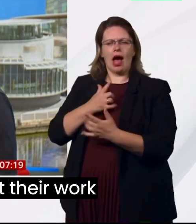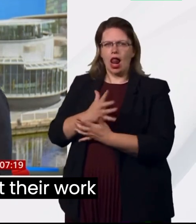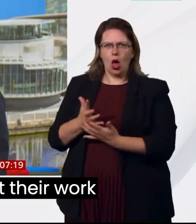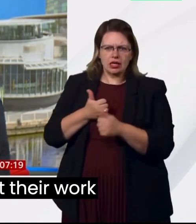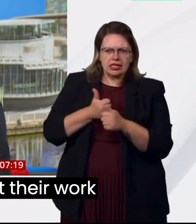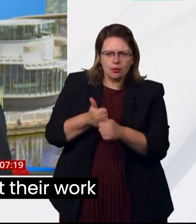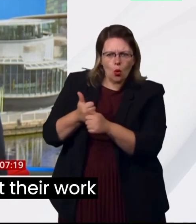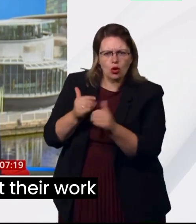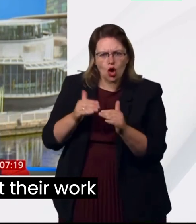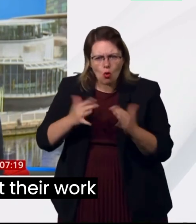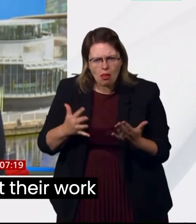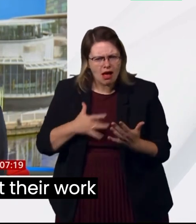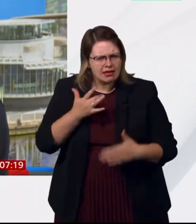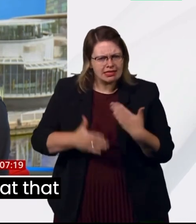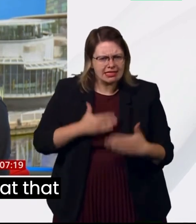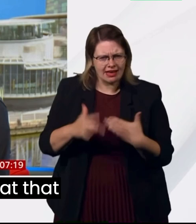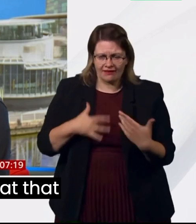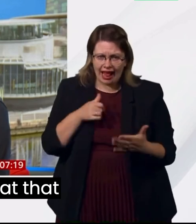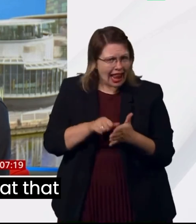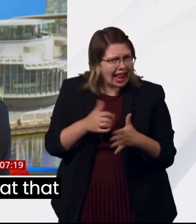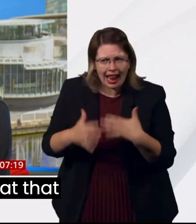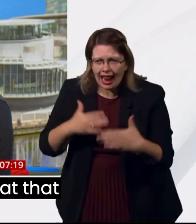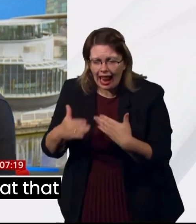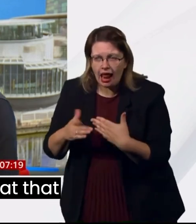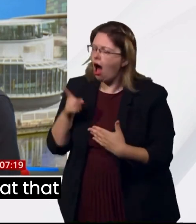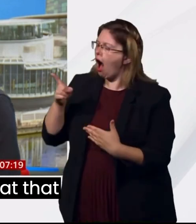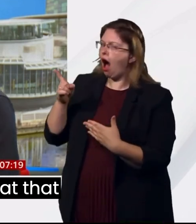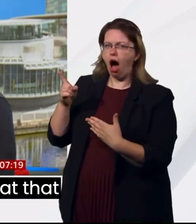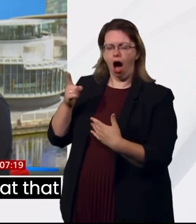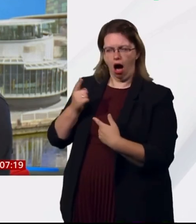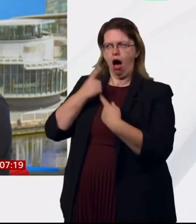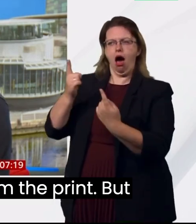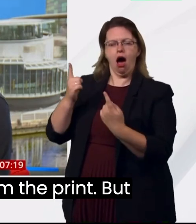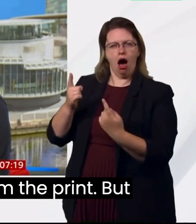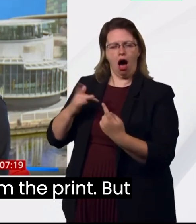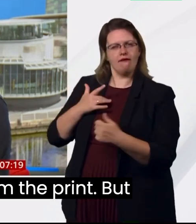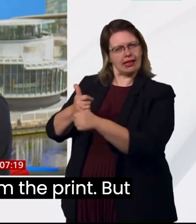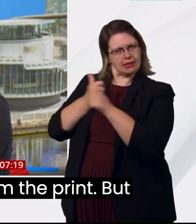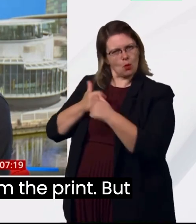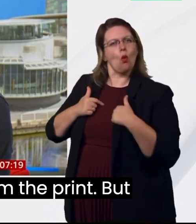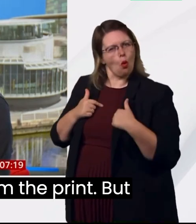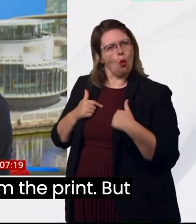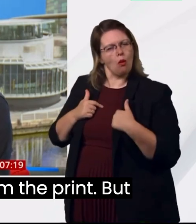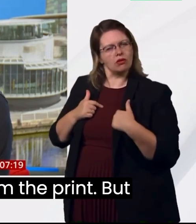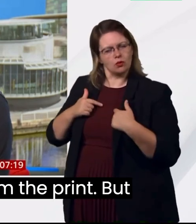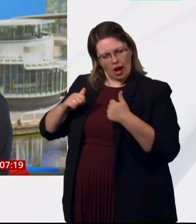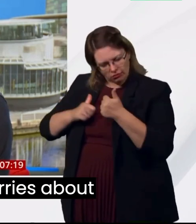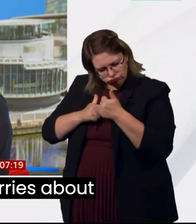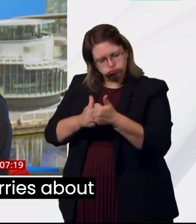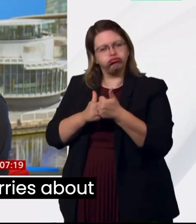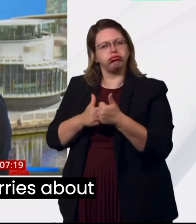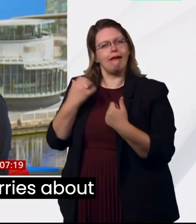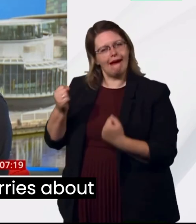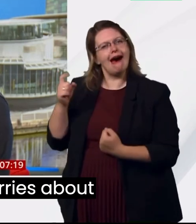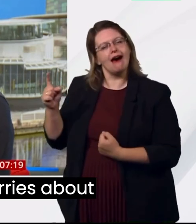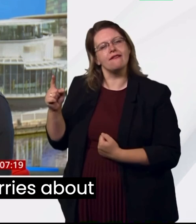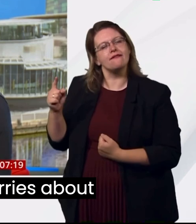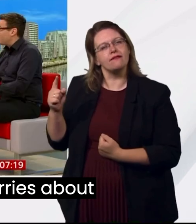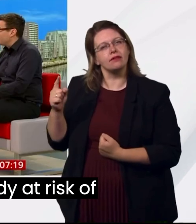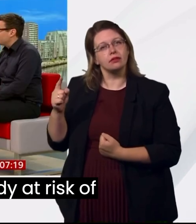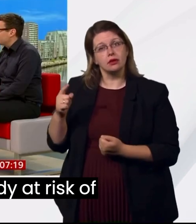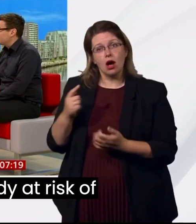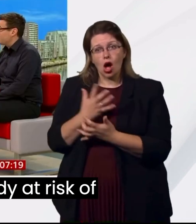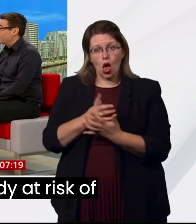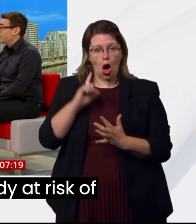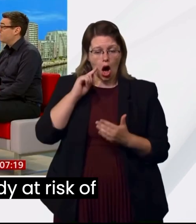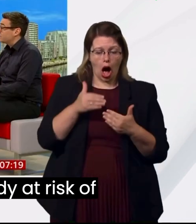will feel seen today and that their work matters because that endorsement has come from the Prince. But also everybody who worries